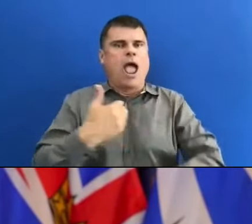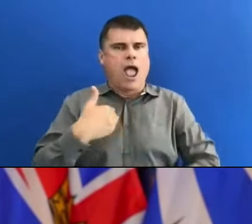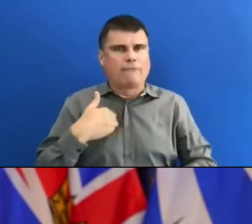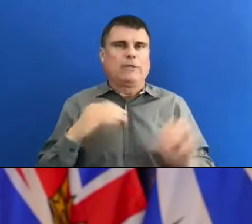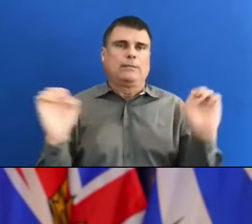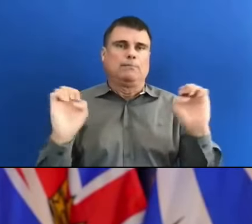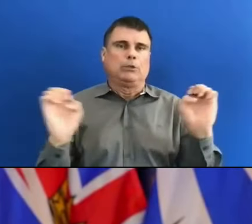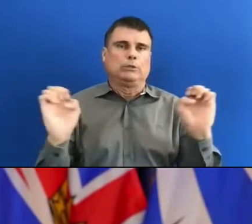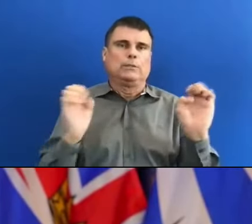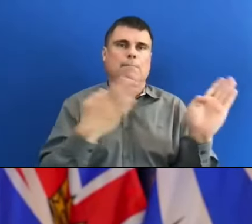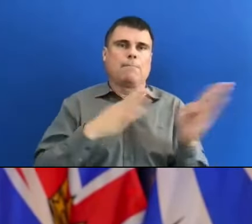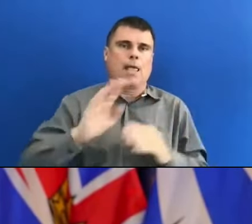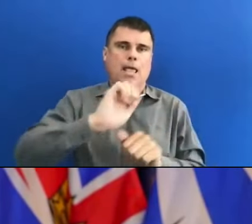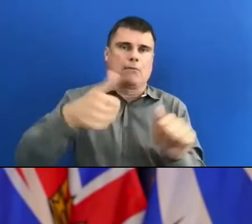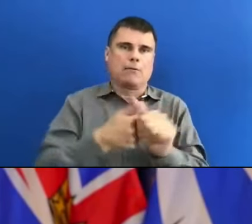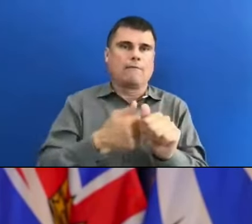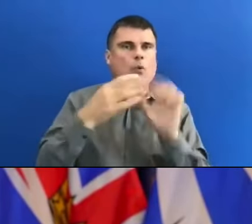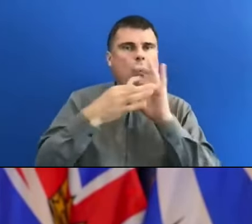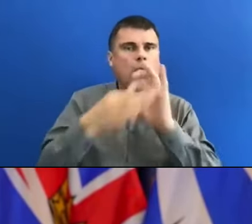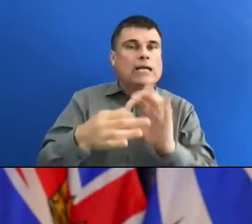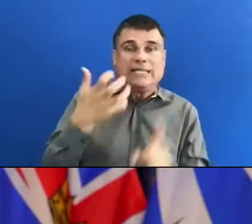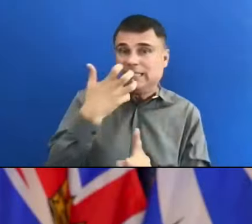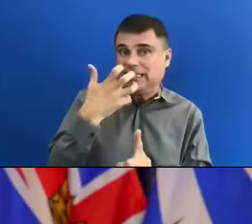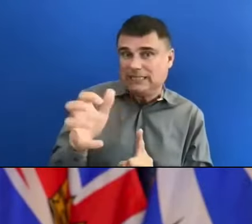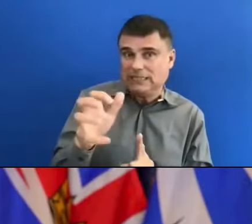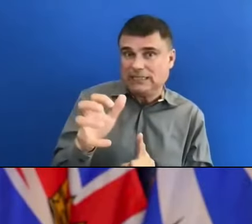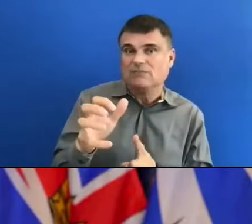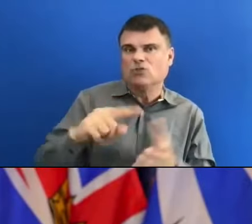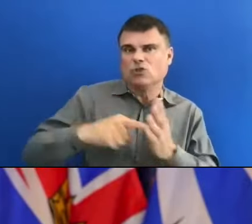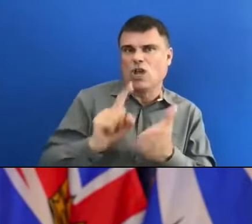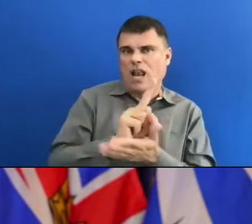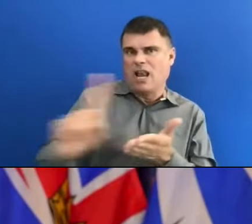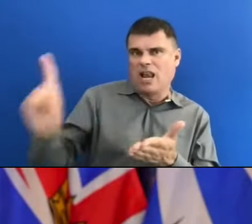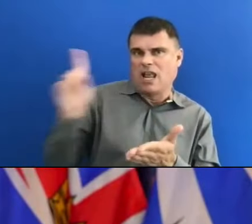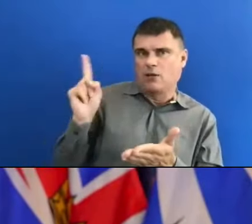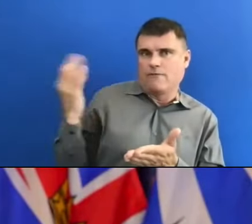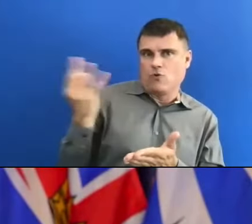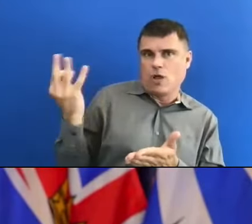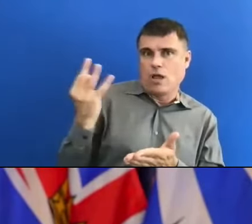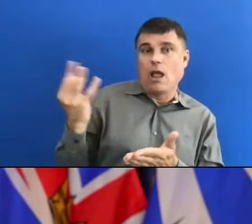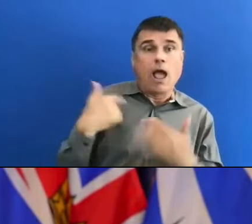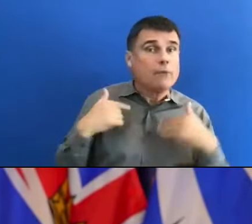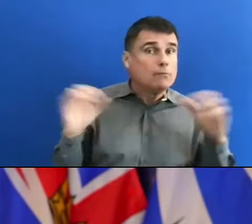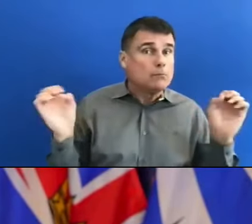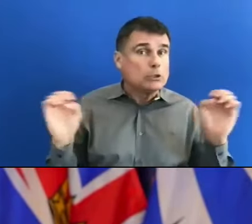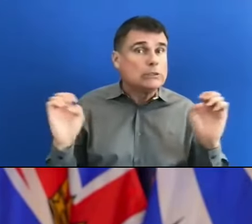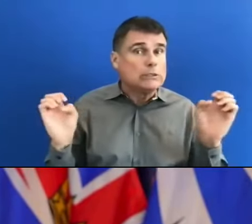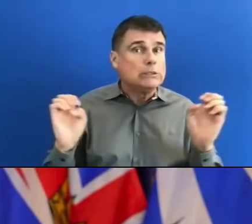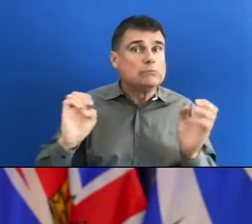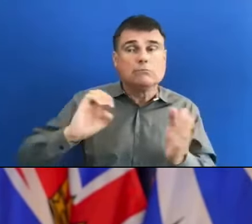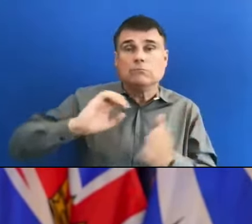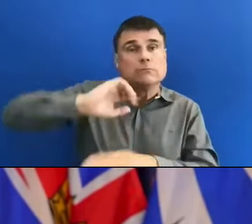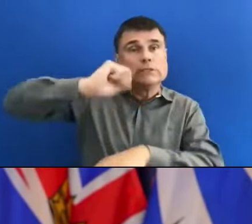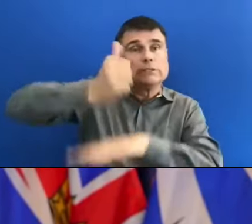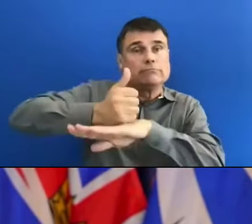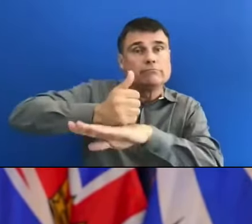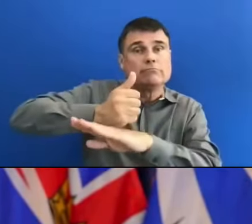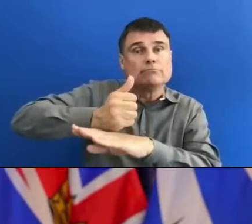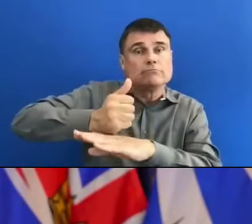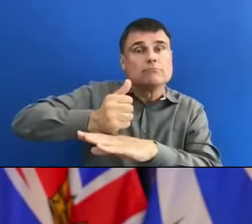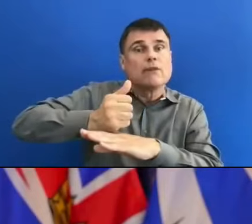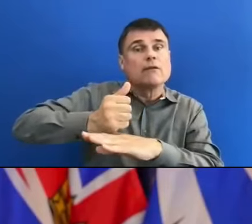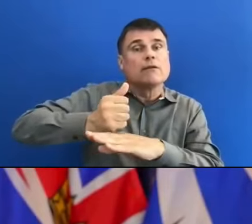Friday actively. have emergencies operation centers for it because there is an expectation of challenges and it's not just BC Emergency Health Services.